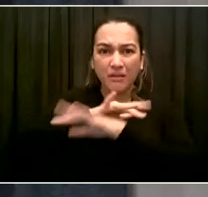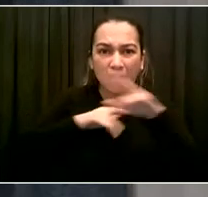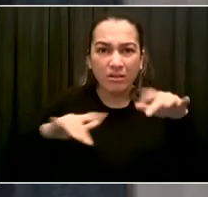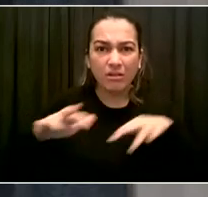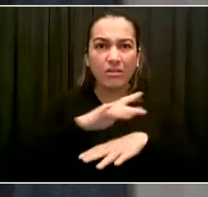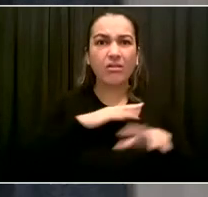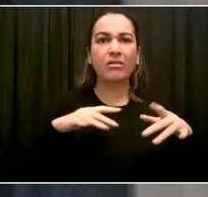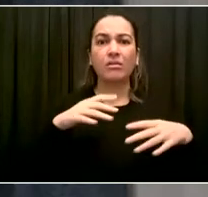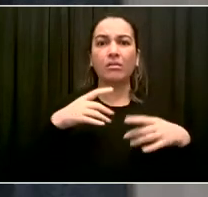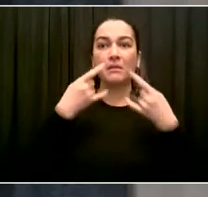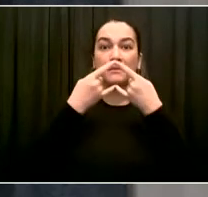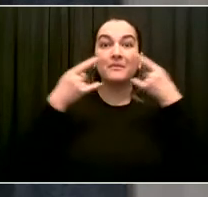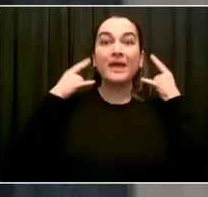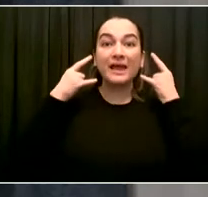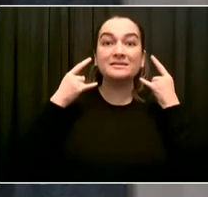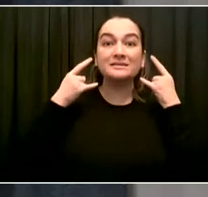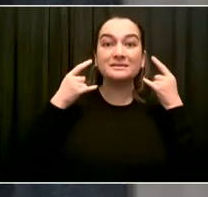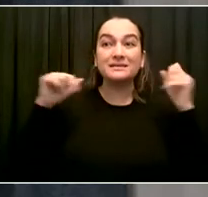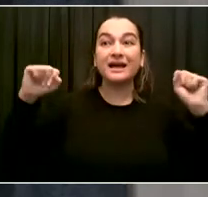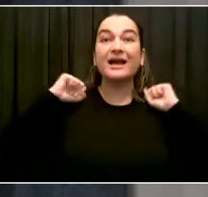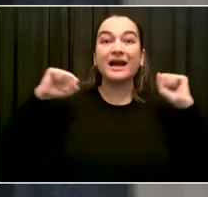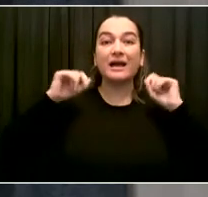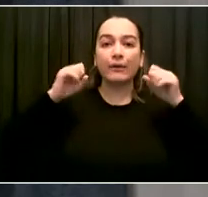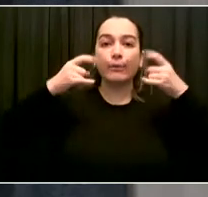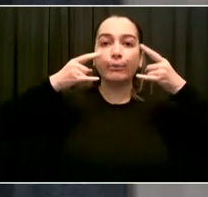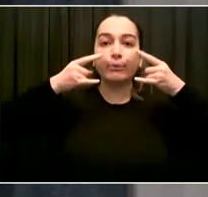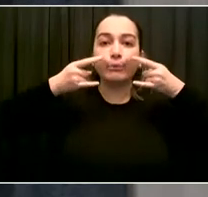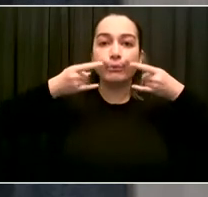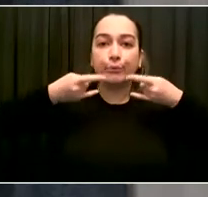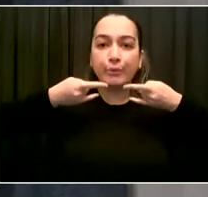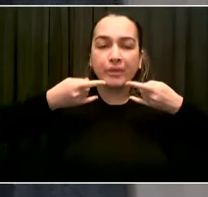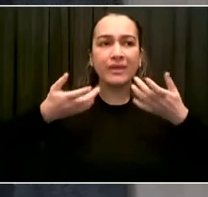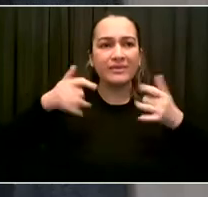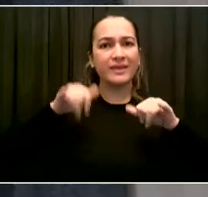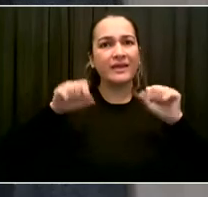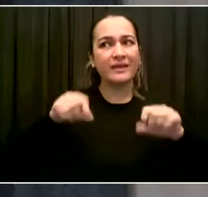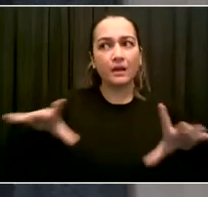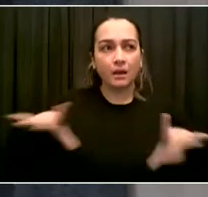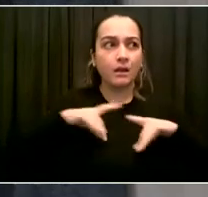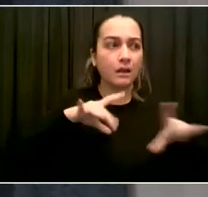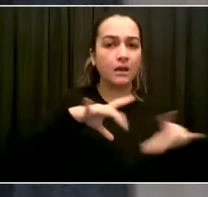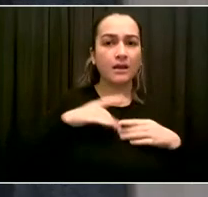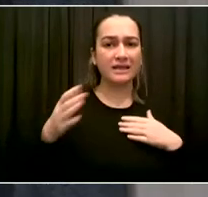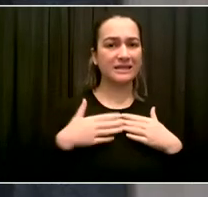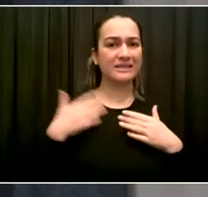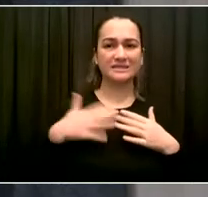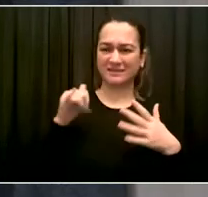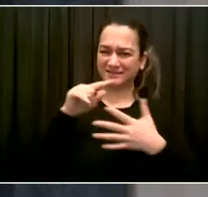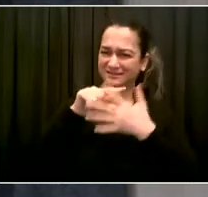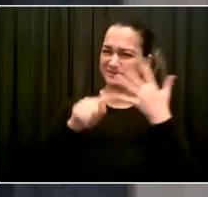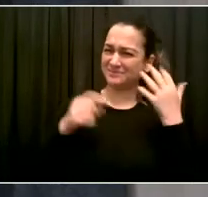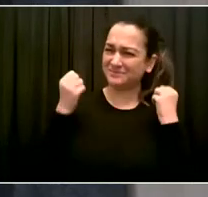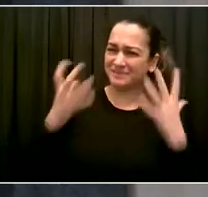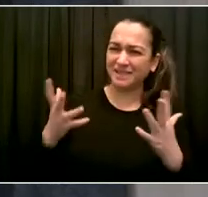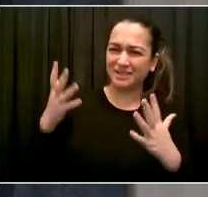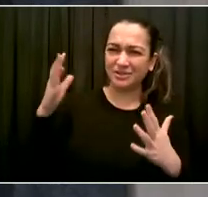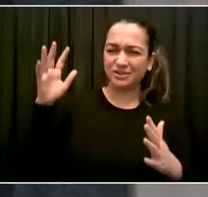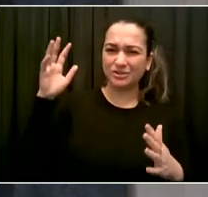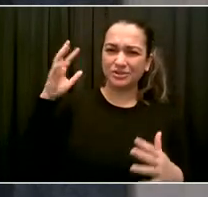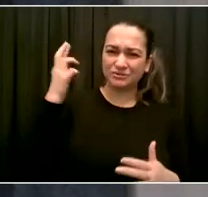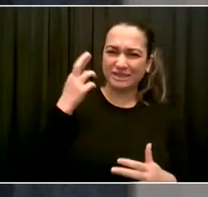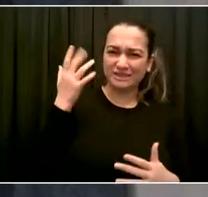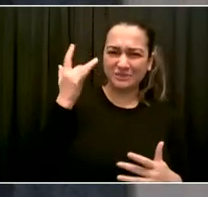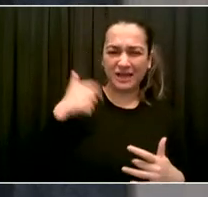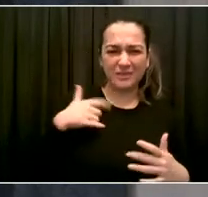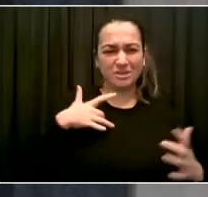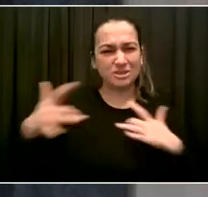we had expressed concerns about it. Now, as the Mayor has said as well, we will take all appropriate health and